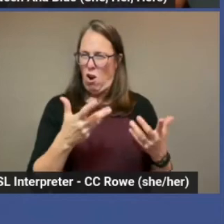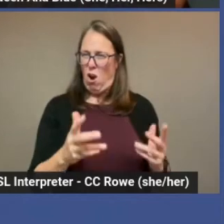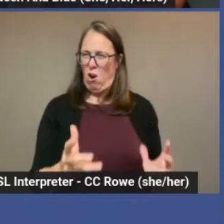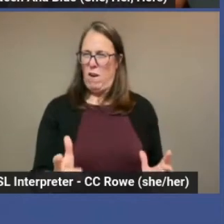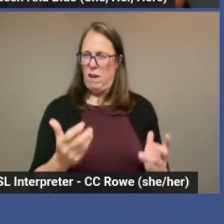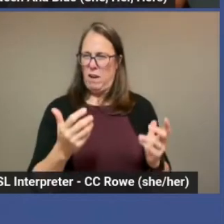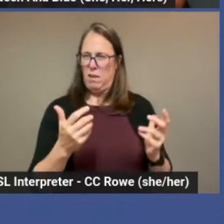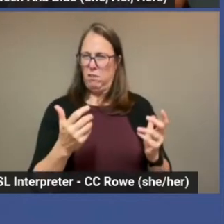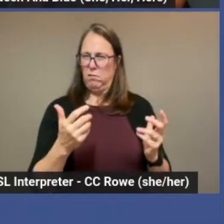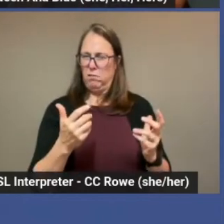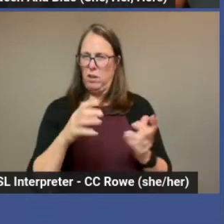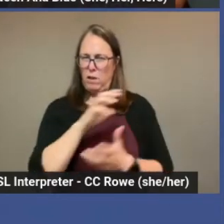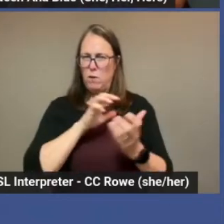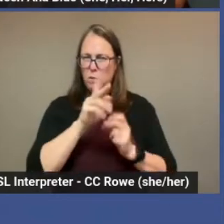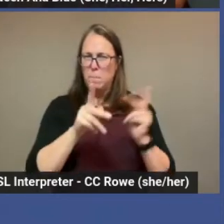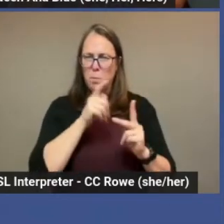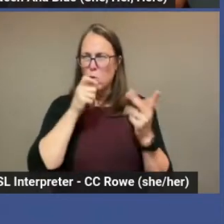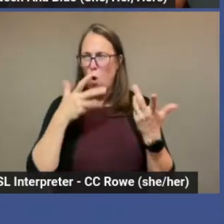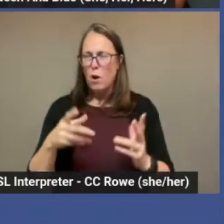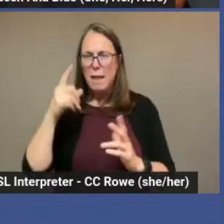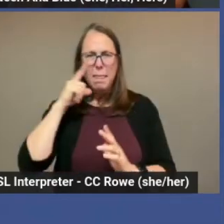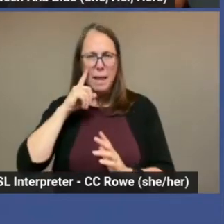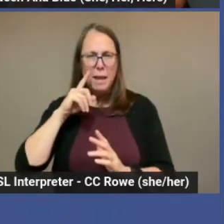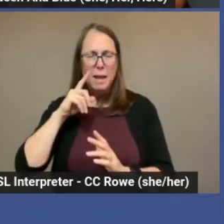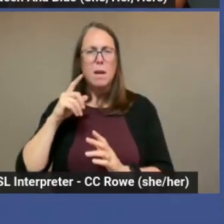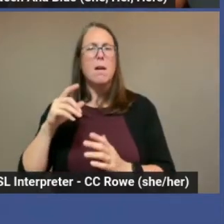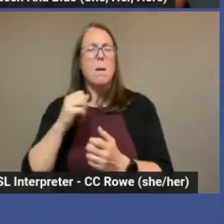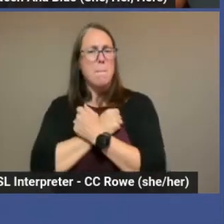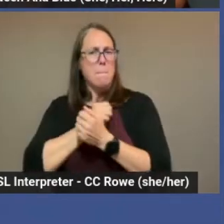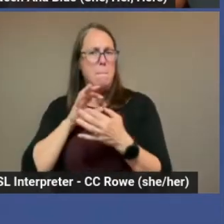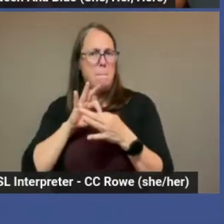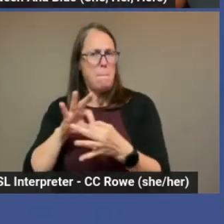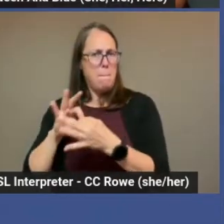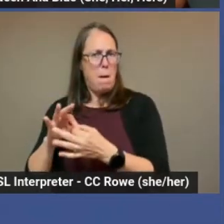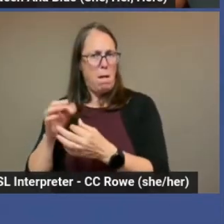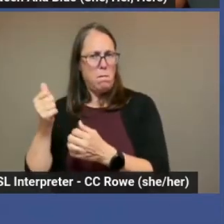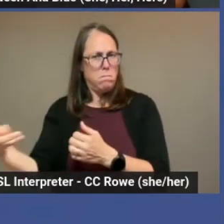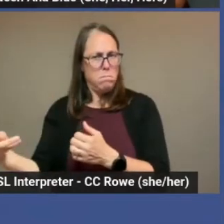on Polly Amory and non-monogamy already.